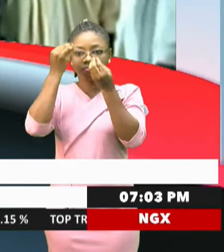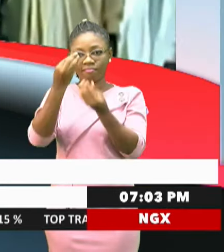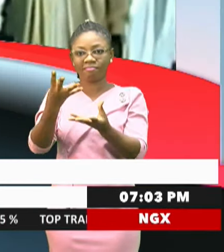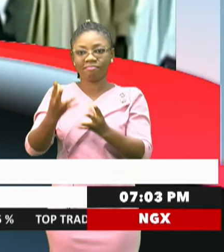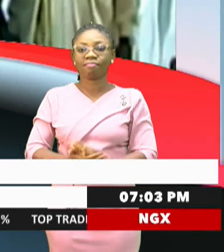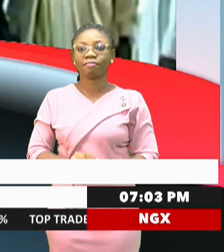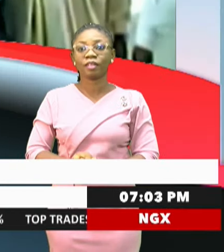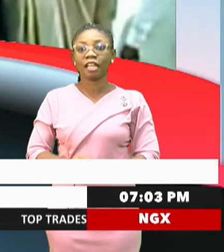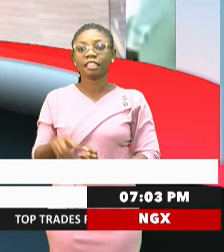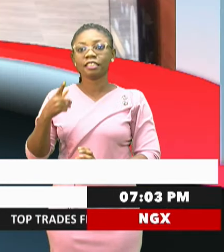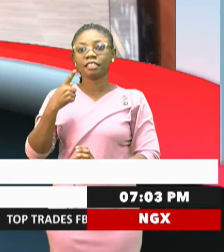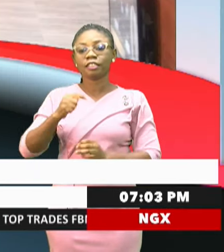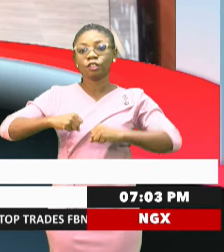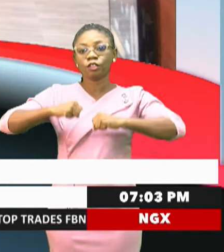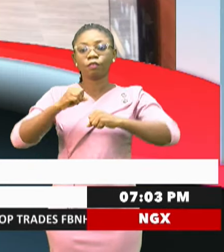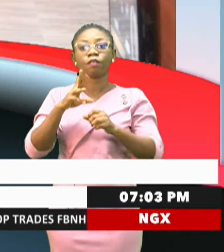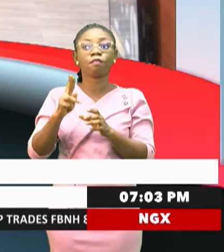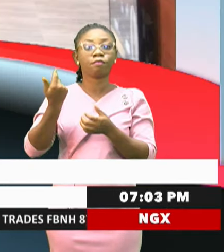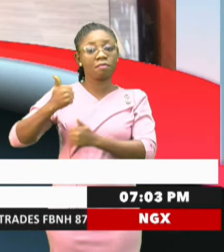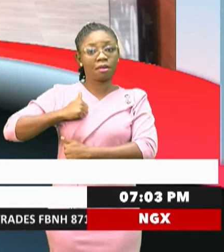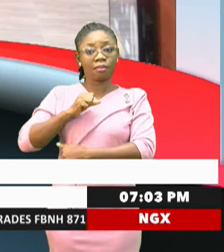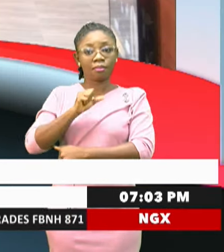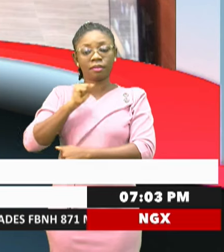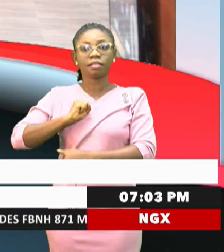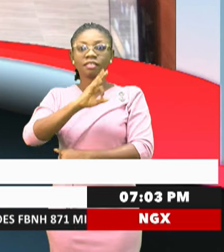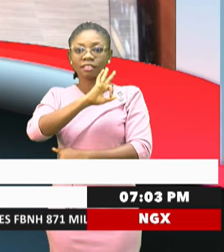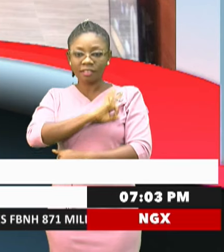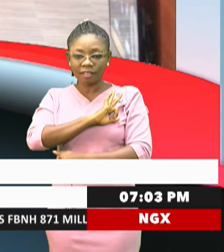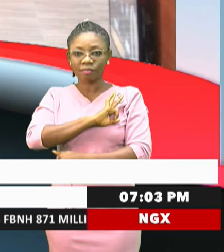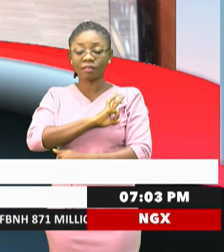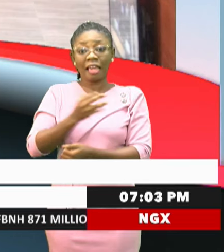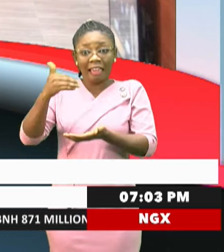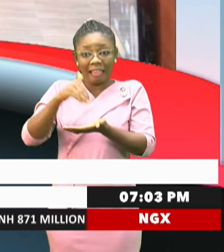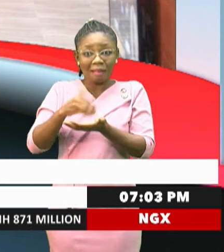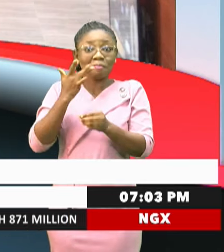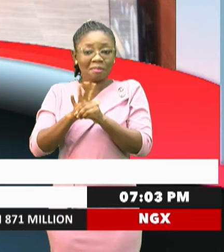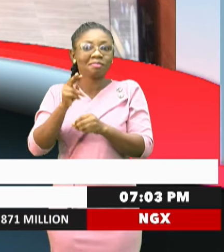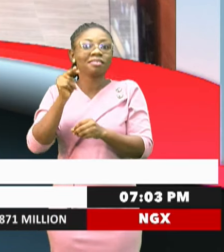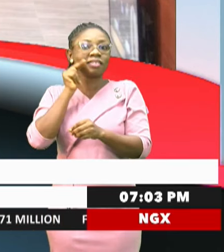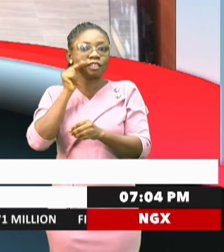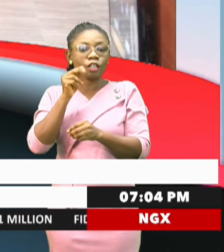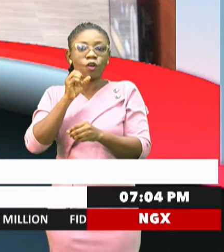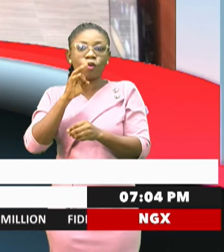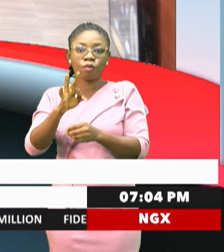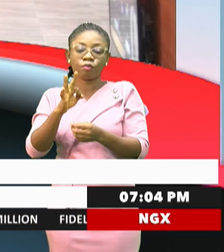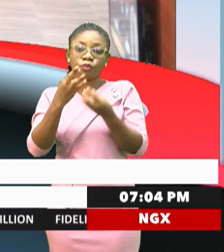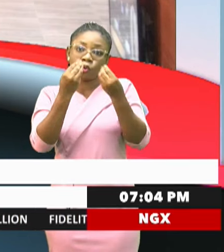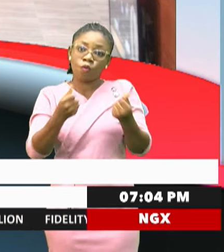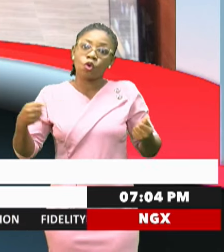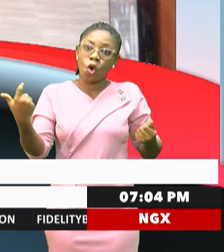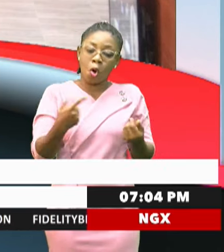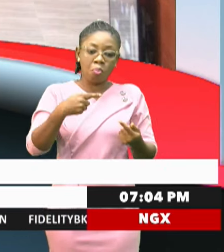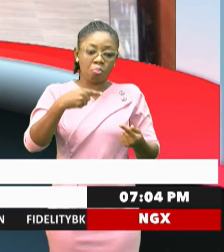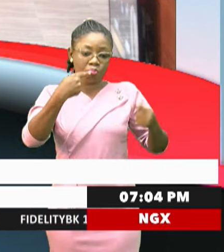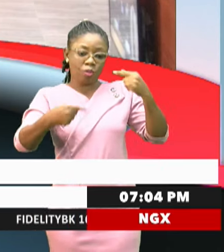The Chief of the Army Staff, Lieutenant General Tauri Lagwaja, has again assured an argument of combating all enemies of the